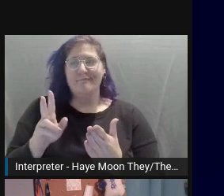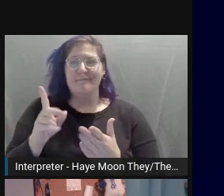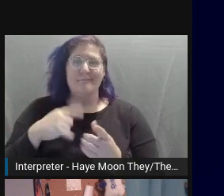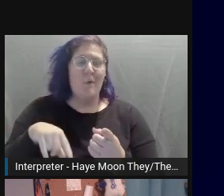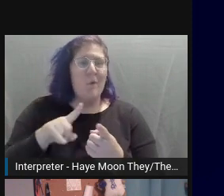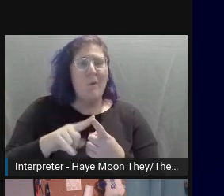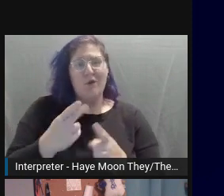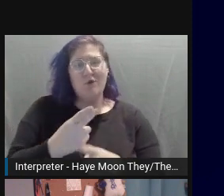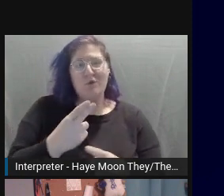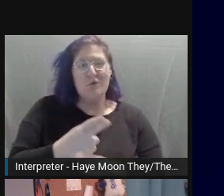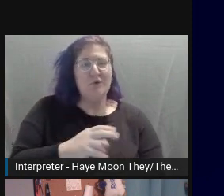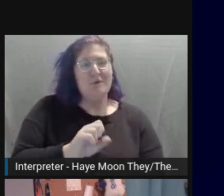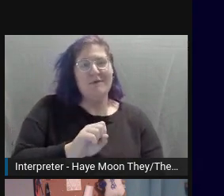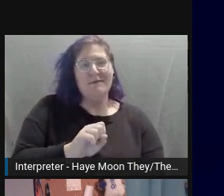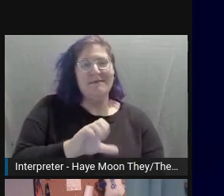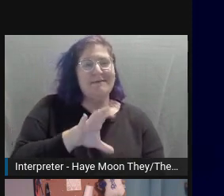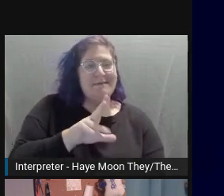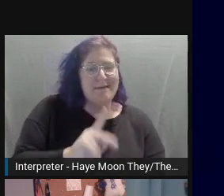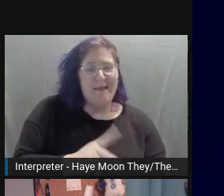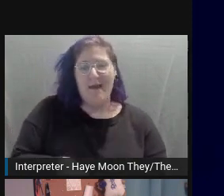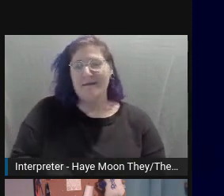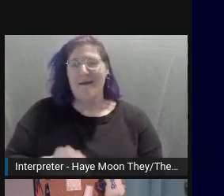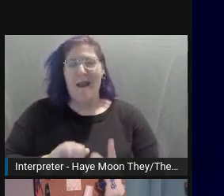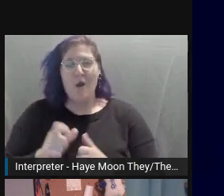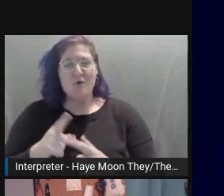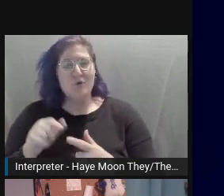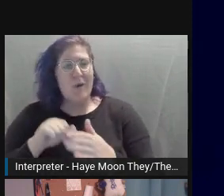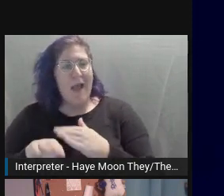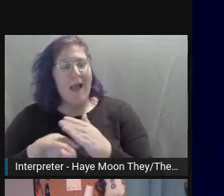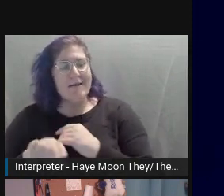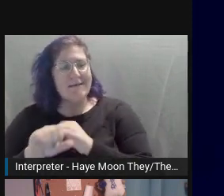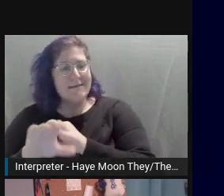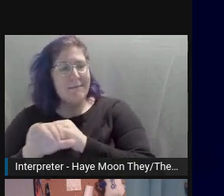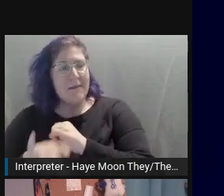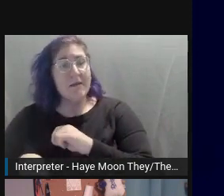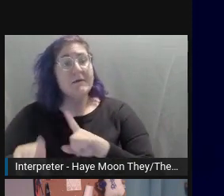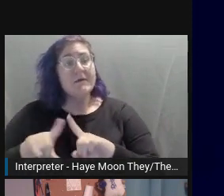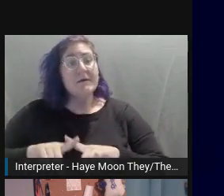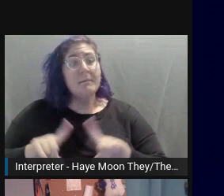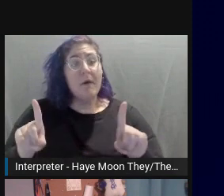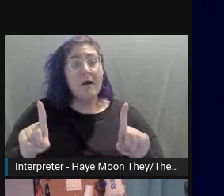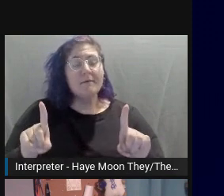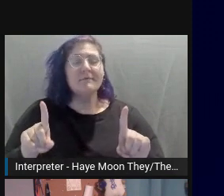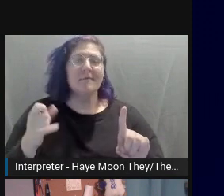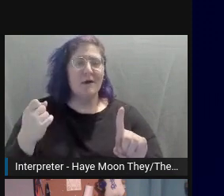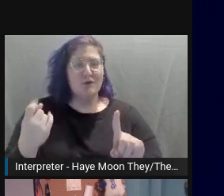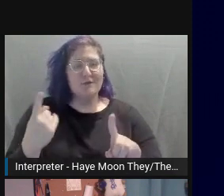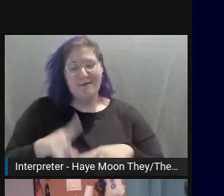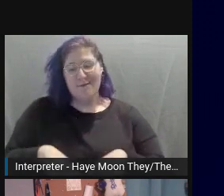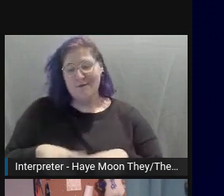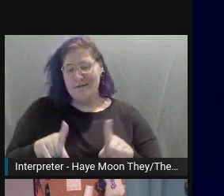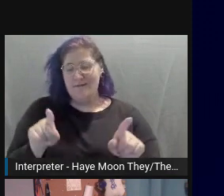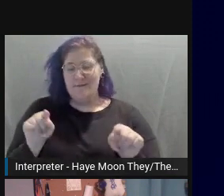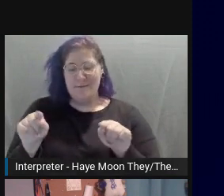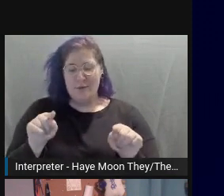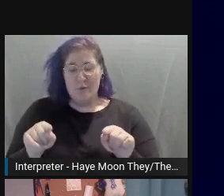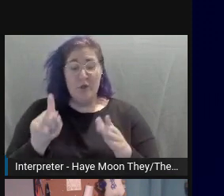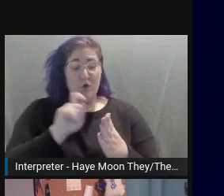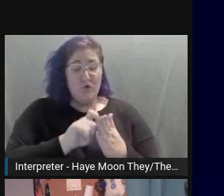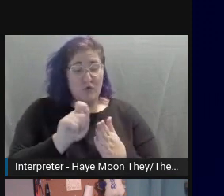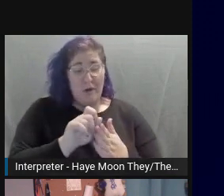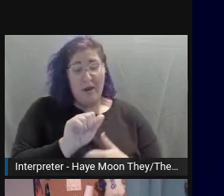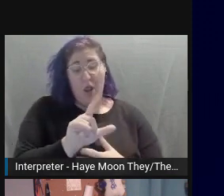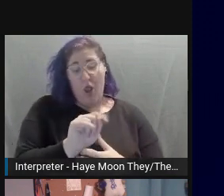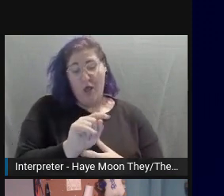huge role in ensuring your content is accessible to everyone. But there's a difference between just writing alt text and writing good alt text.